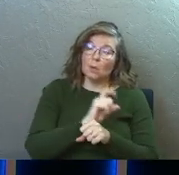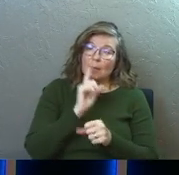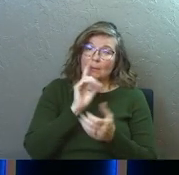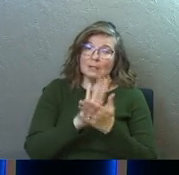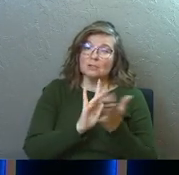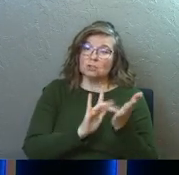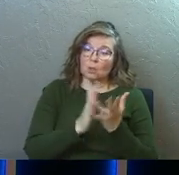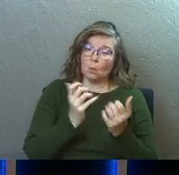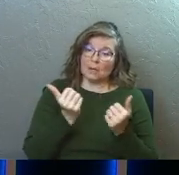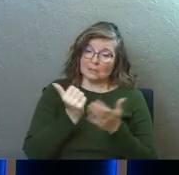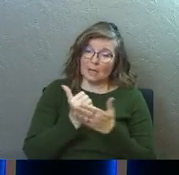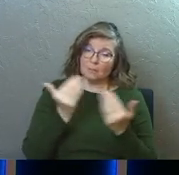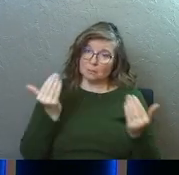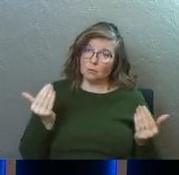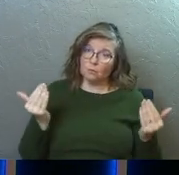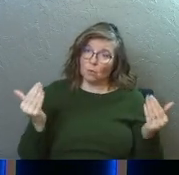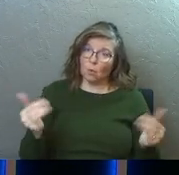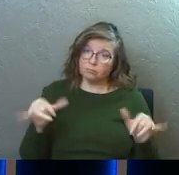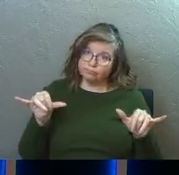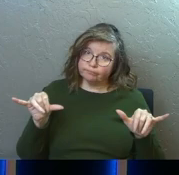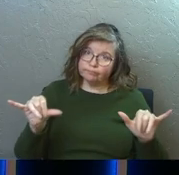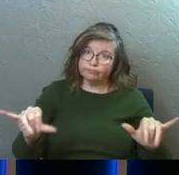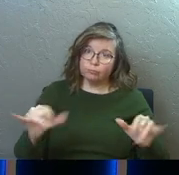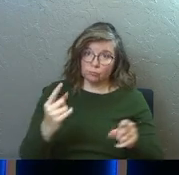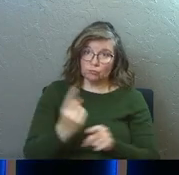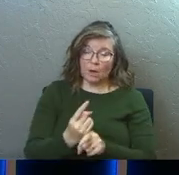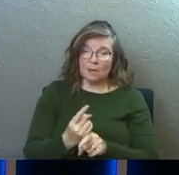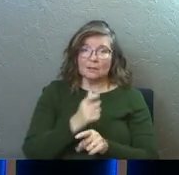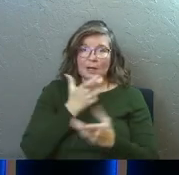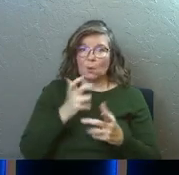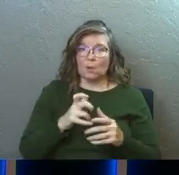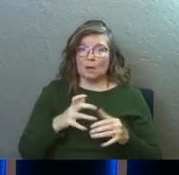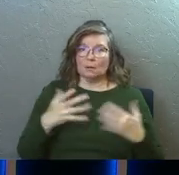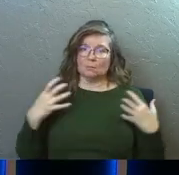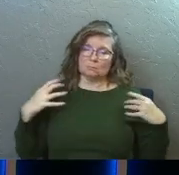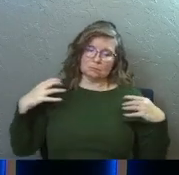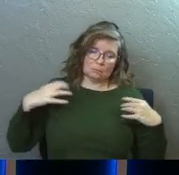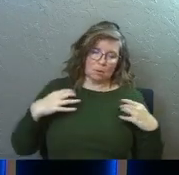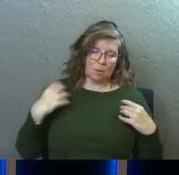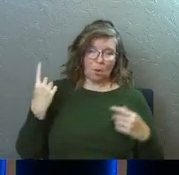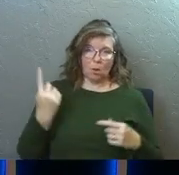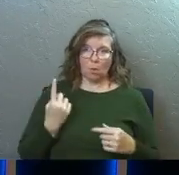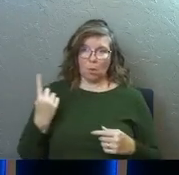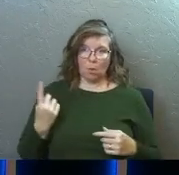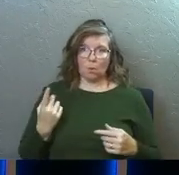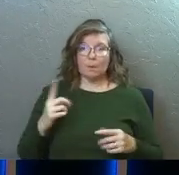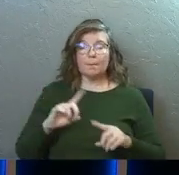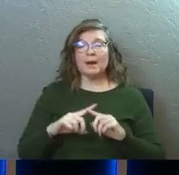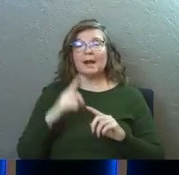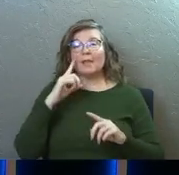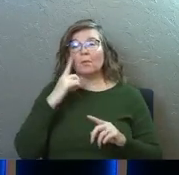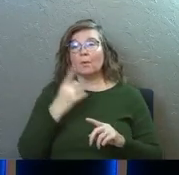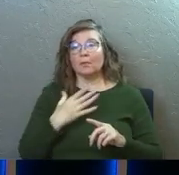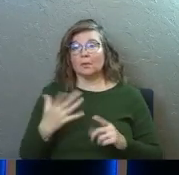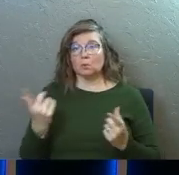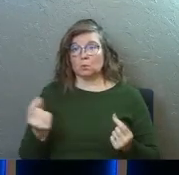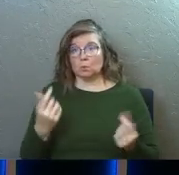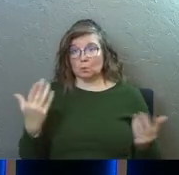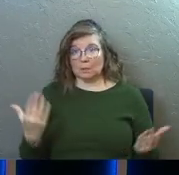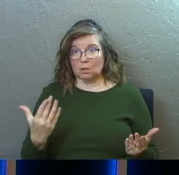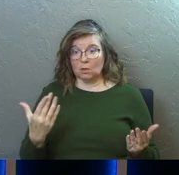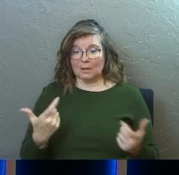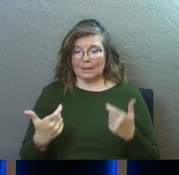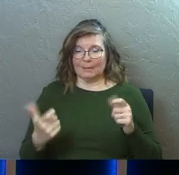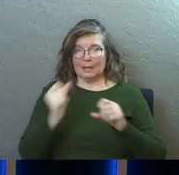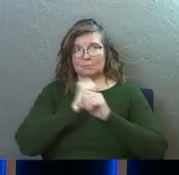believe Jesus totally wants to help us in all of our things that we've got going on. Amen. He doesn't want us to carry the weight alone for sure. But I think one thing he's doing here